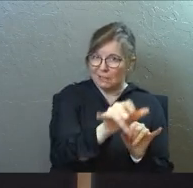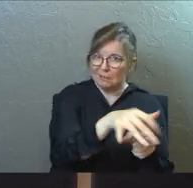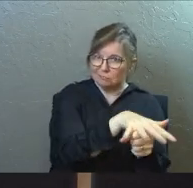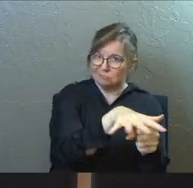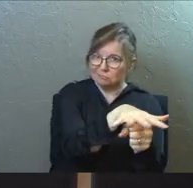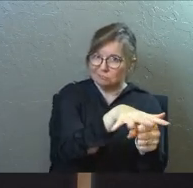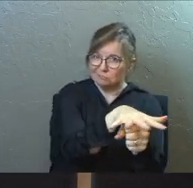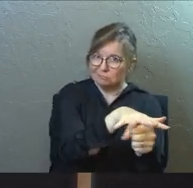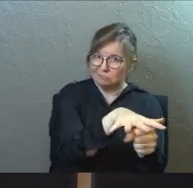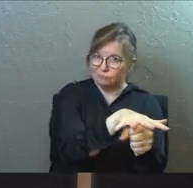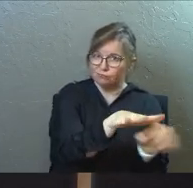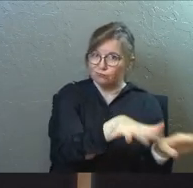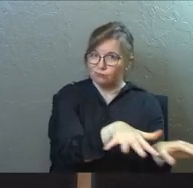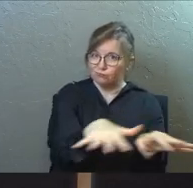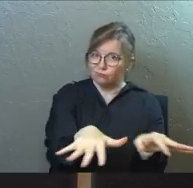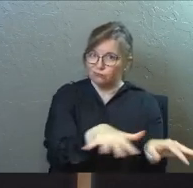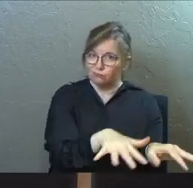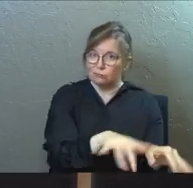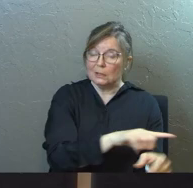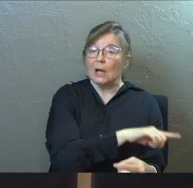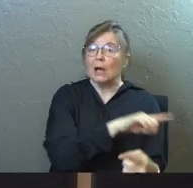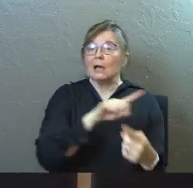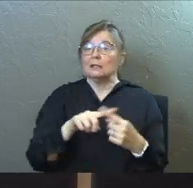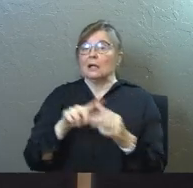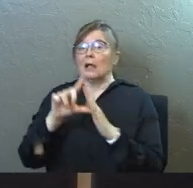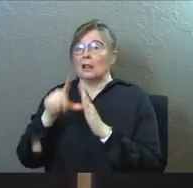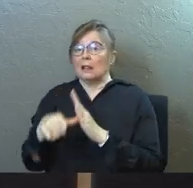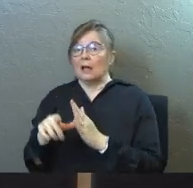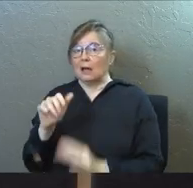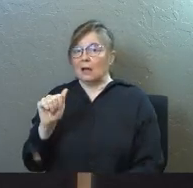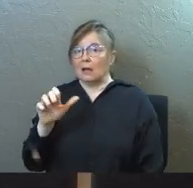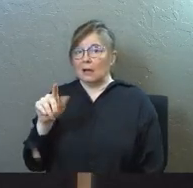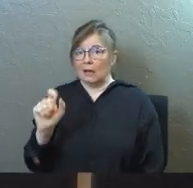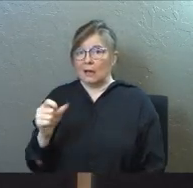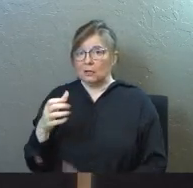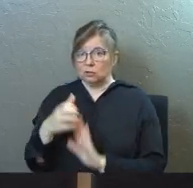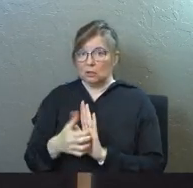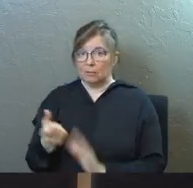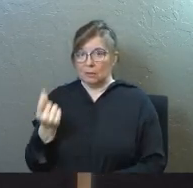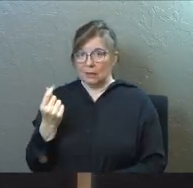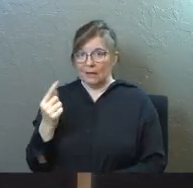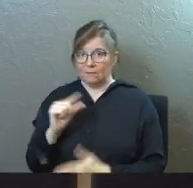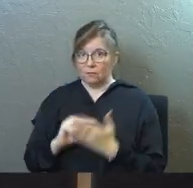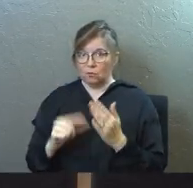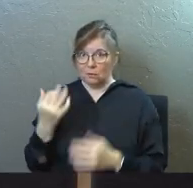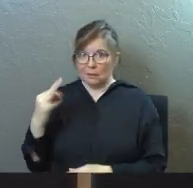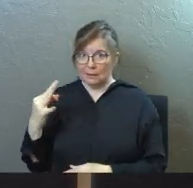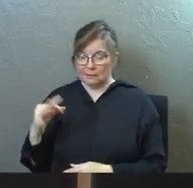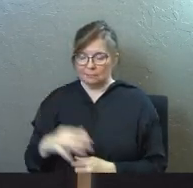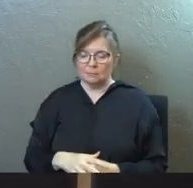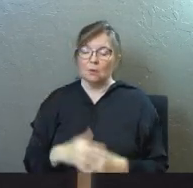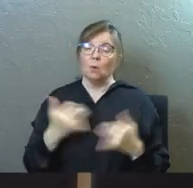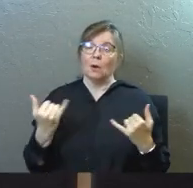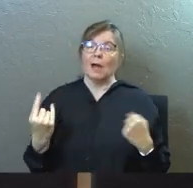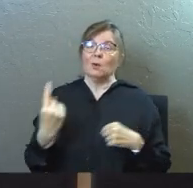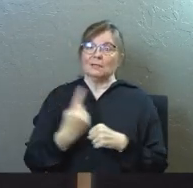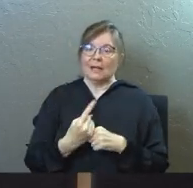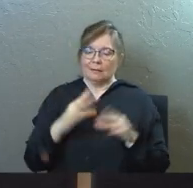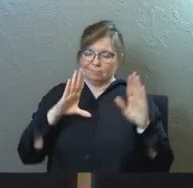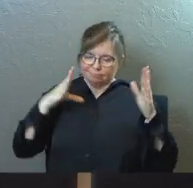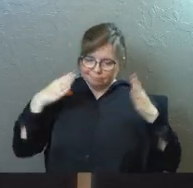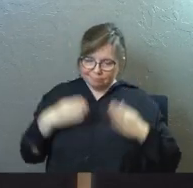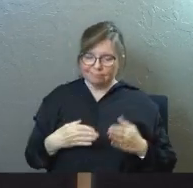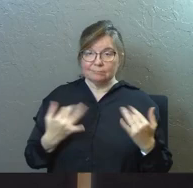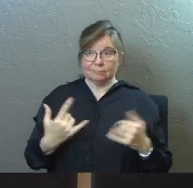kind of on ice, until we get to Acts chapter 11, verse 19, so now we're coming into today's official